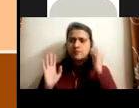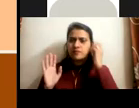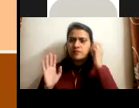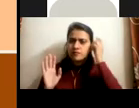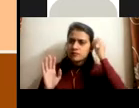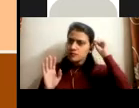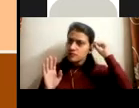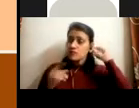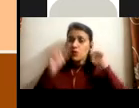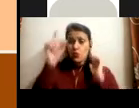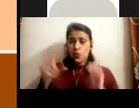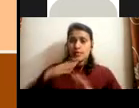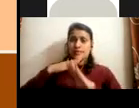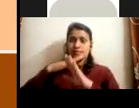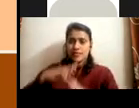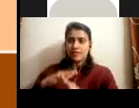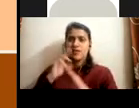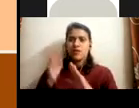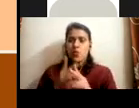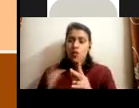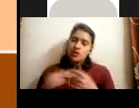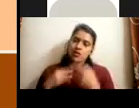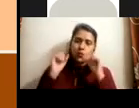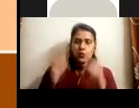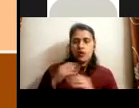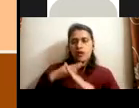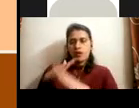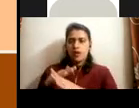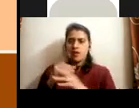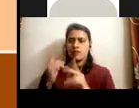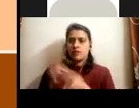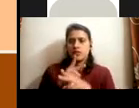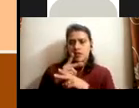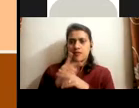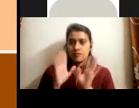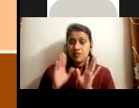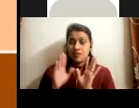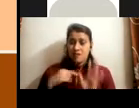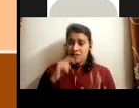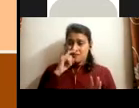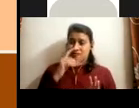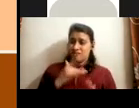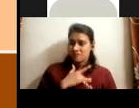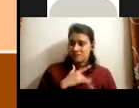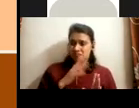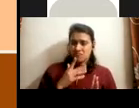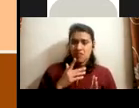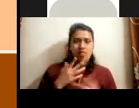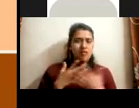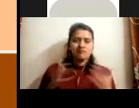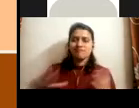safety, security of that individual will definitely be protected. Plus we are talking about dignified, uh, work environment.